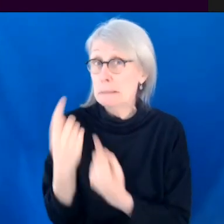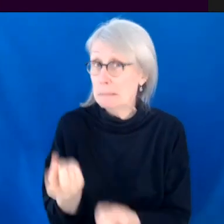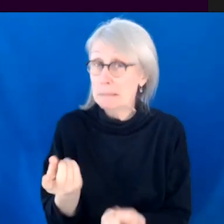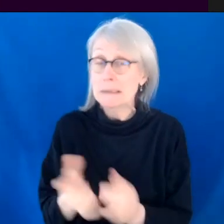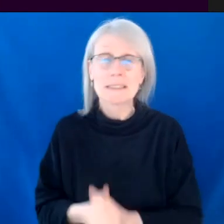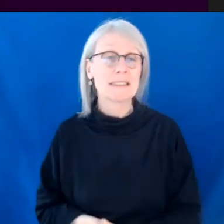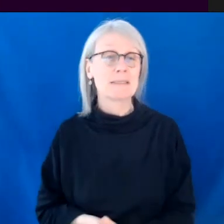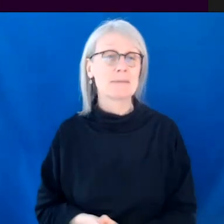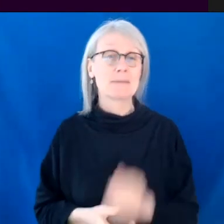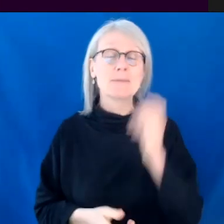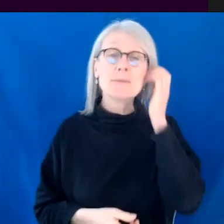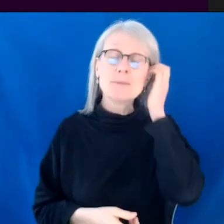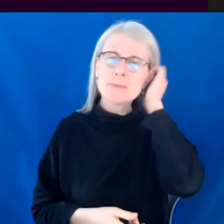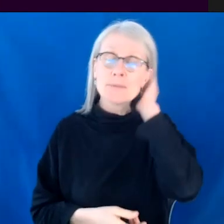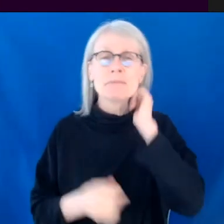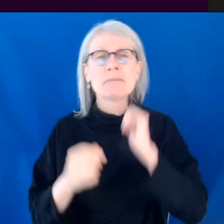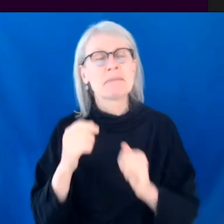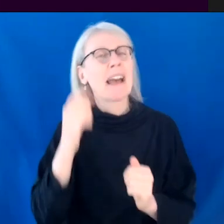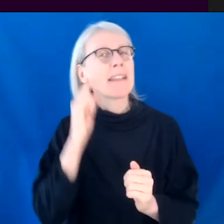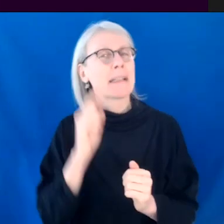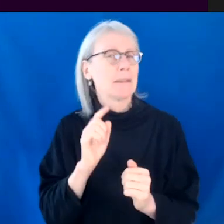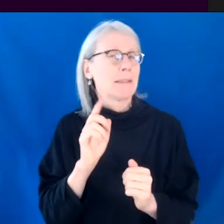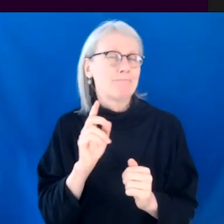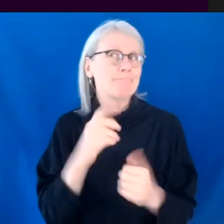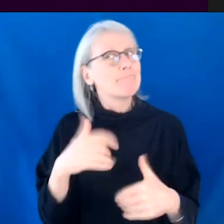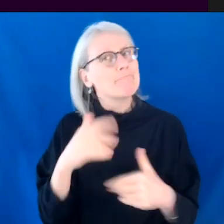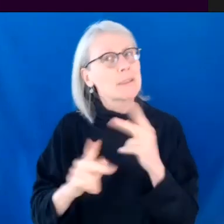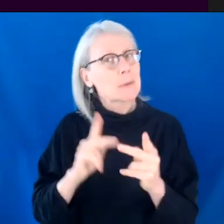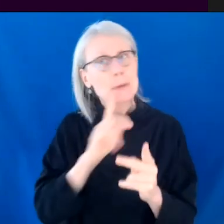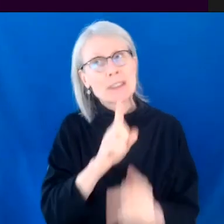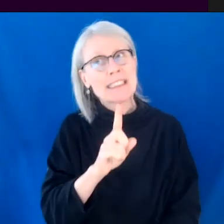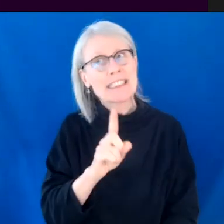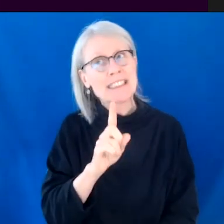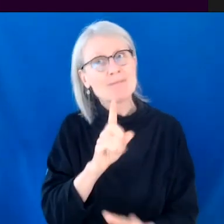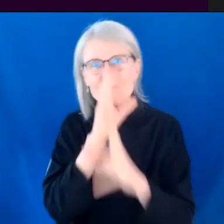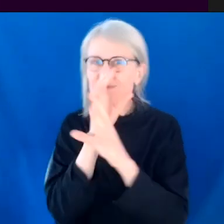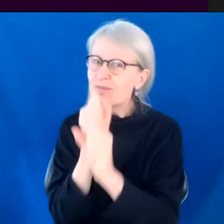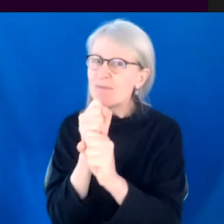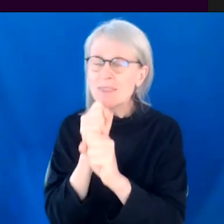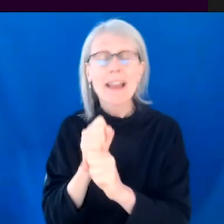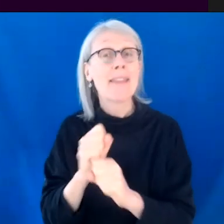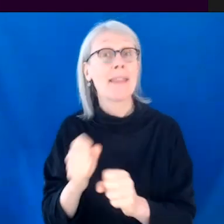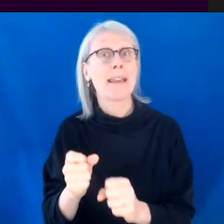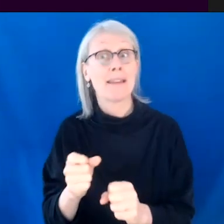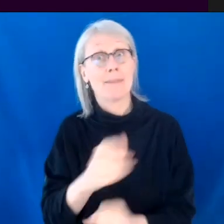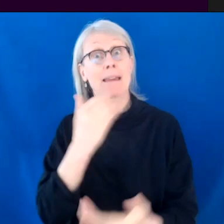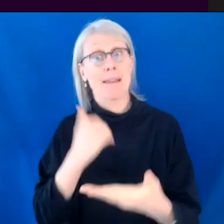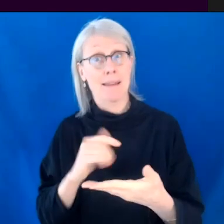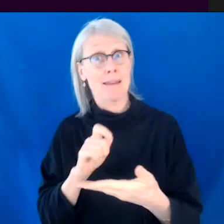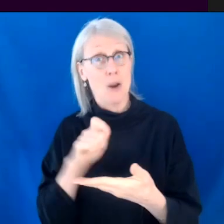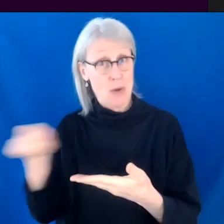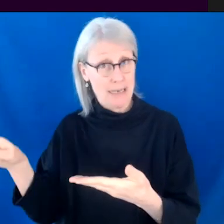Um, yeah, I just, I find people very interesting. And then I find as a writer, it just, to me, it's kind of what